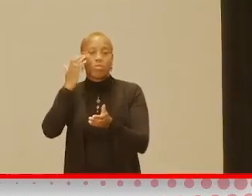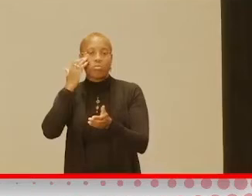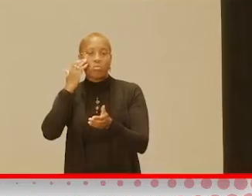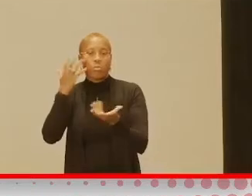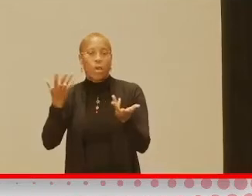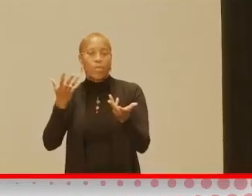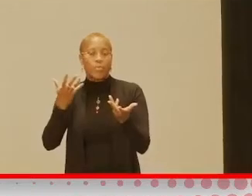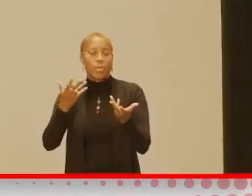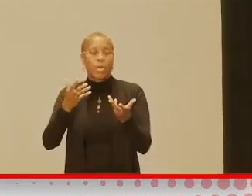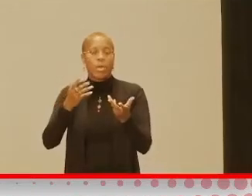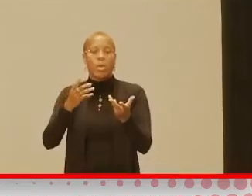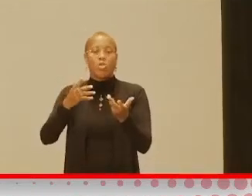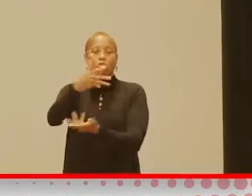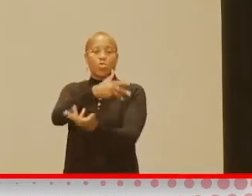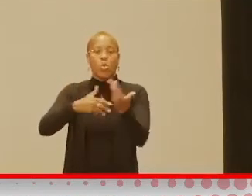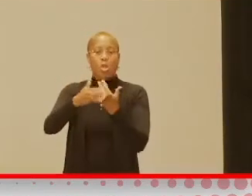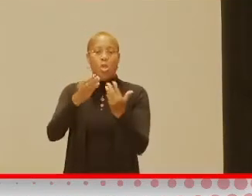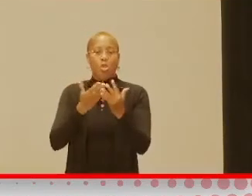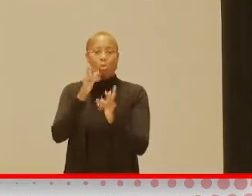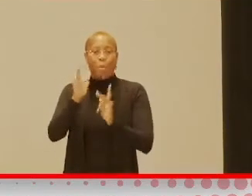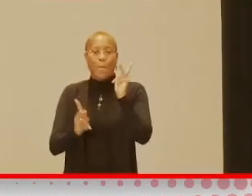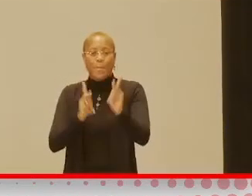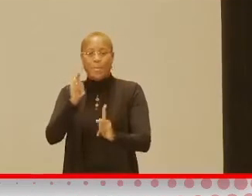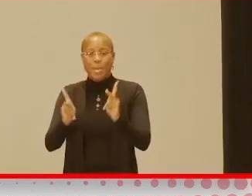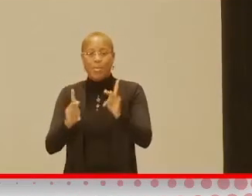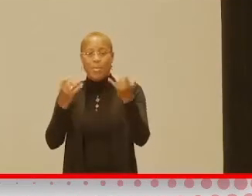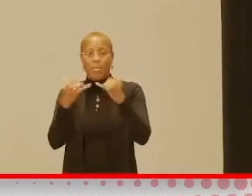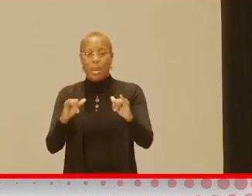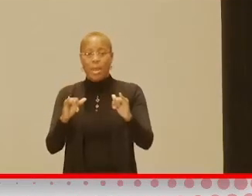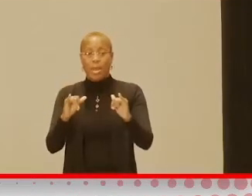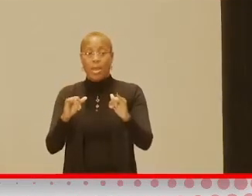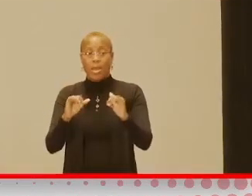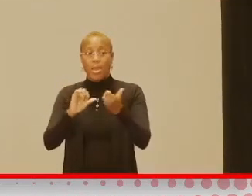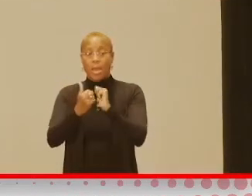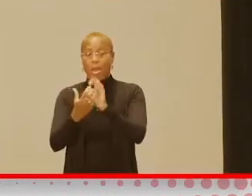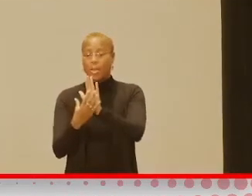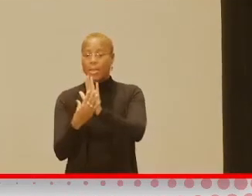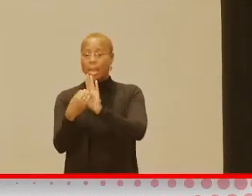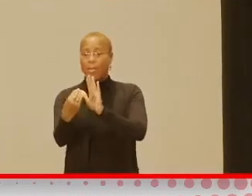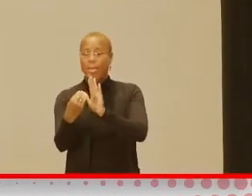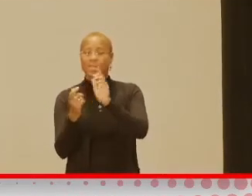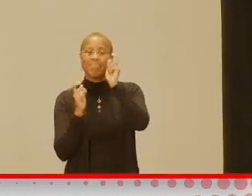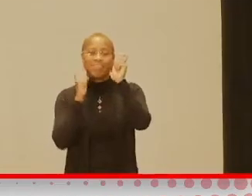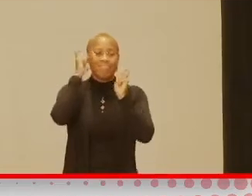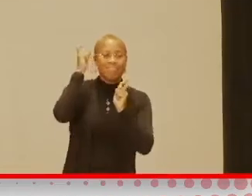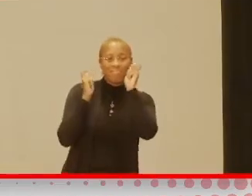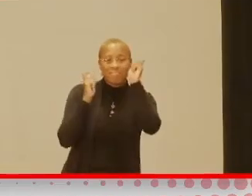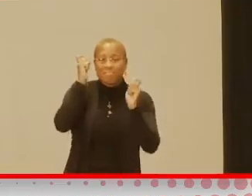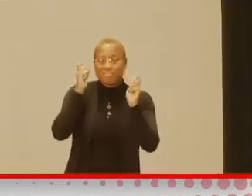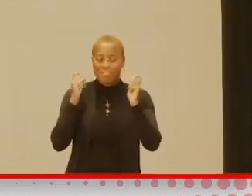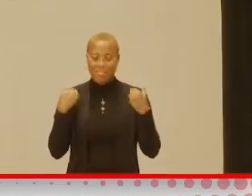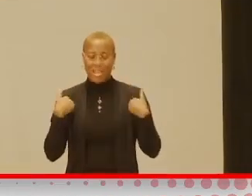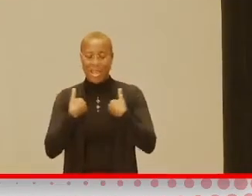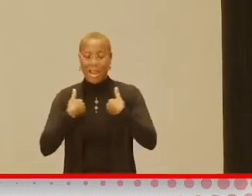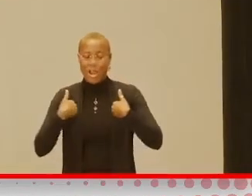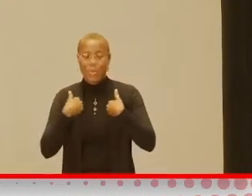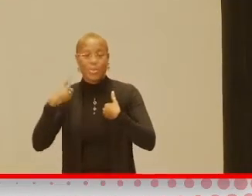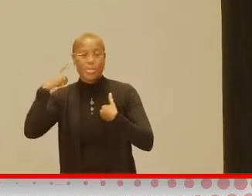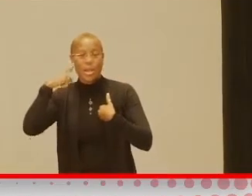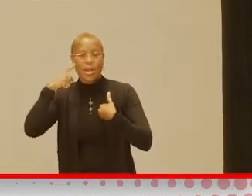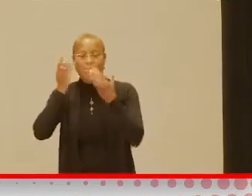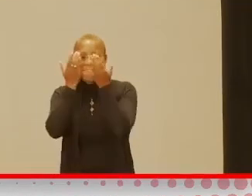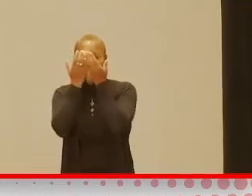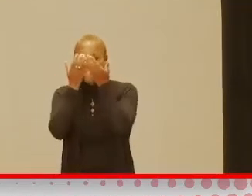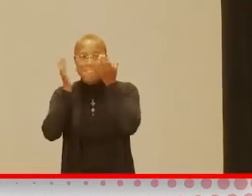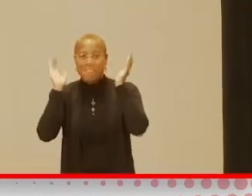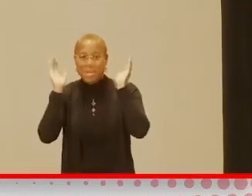they do that by imitating facial expressions, animal sounds, you know, playing peek-a-boo, those kinds of